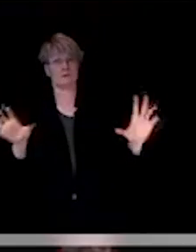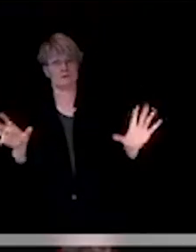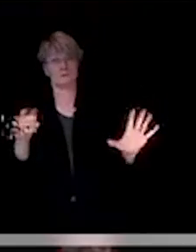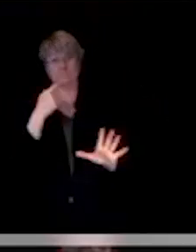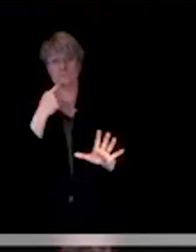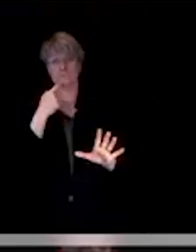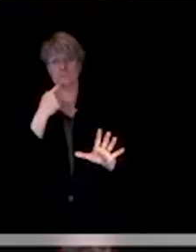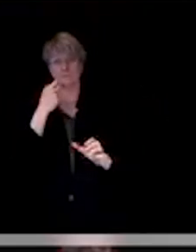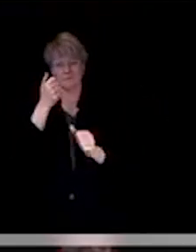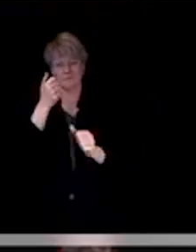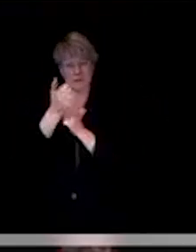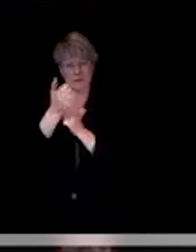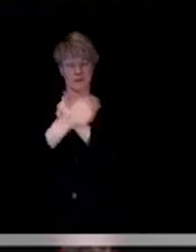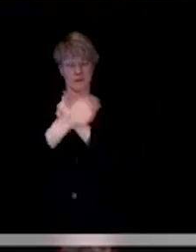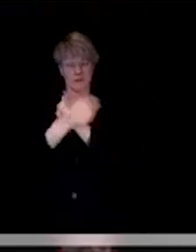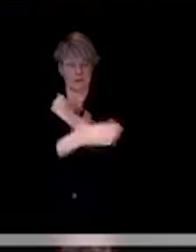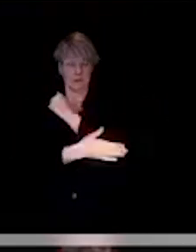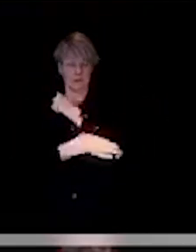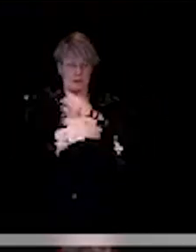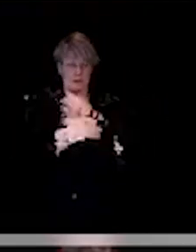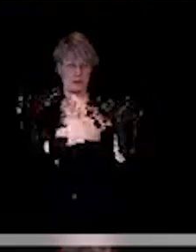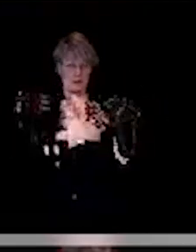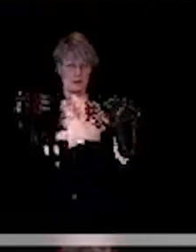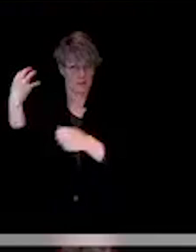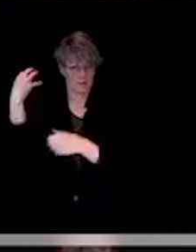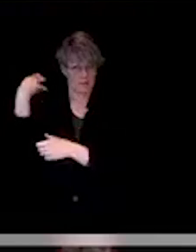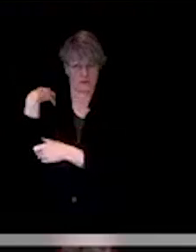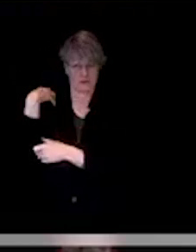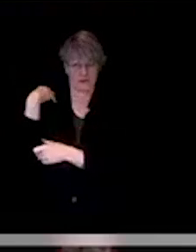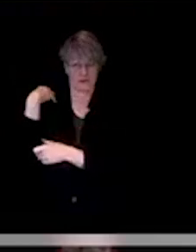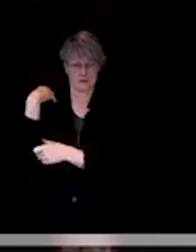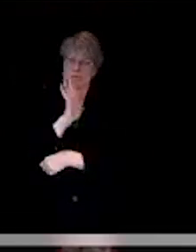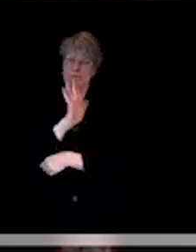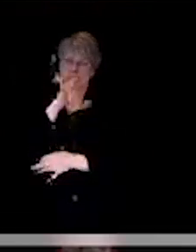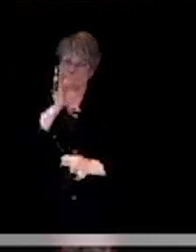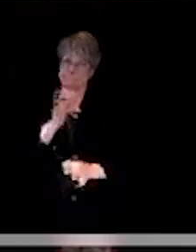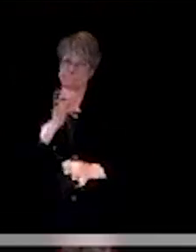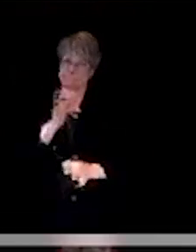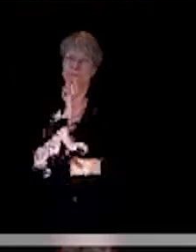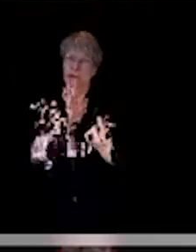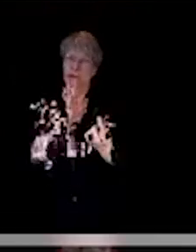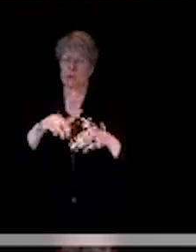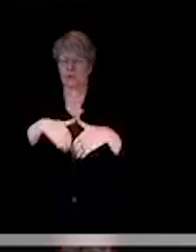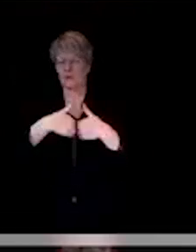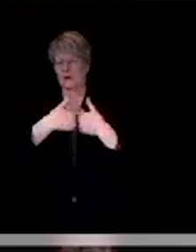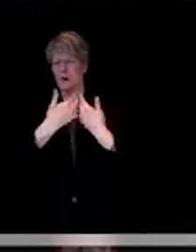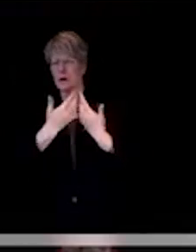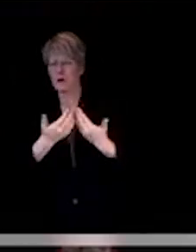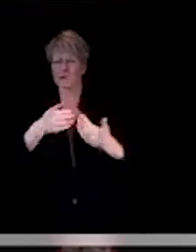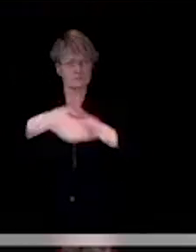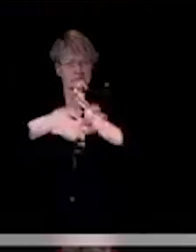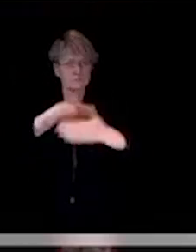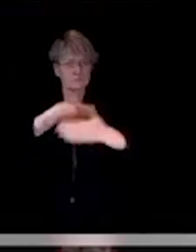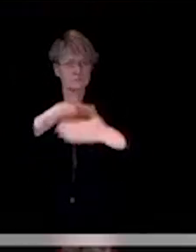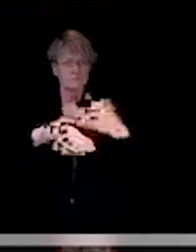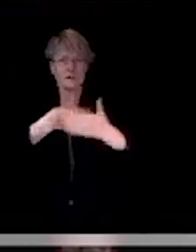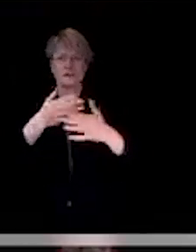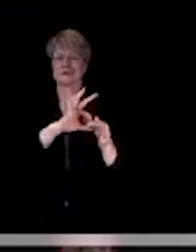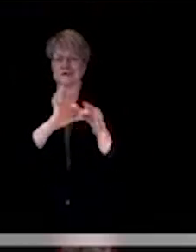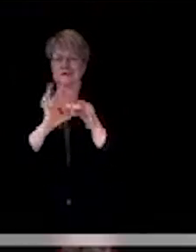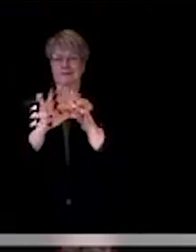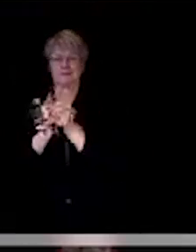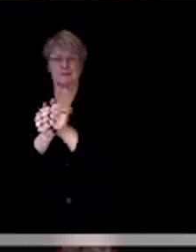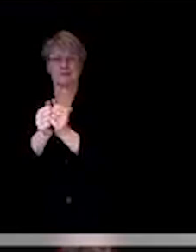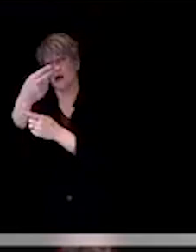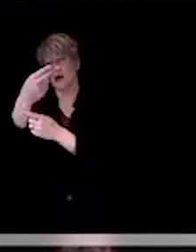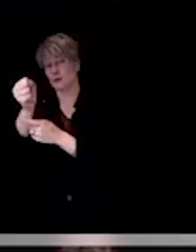county health officials to decide what happens moving forward with high school sports. So, could you address